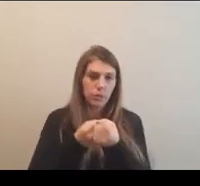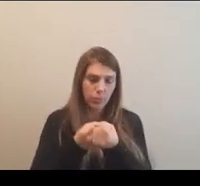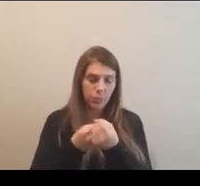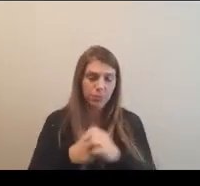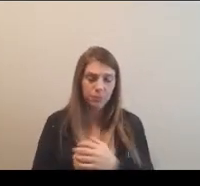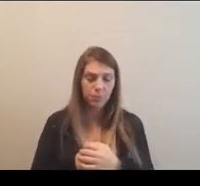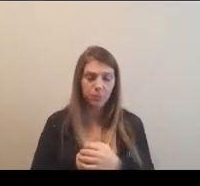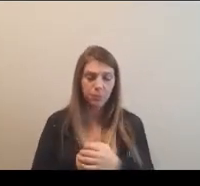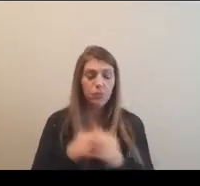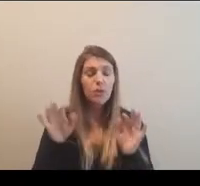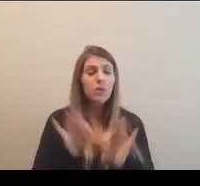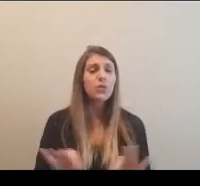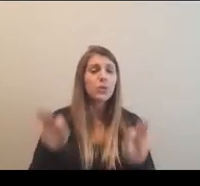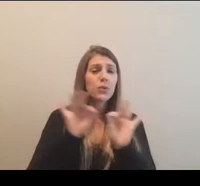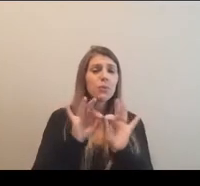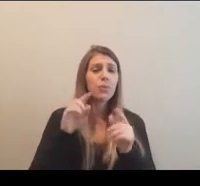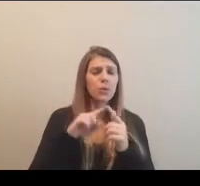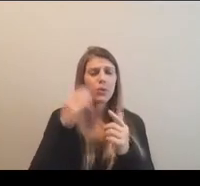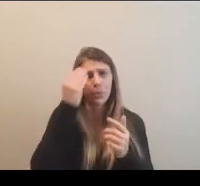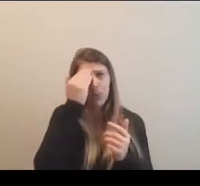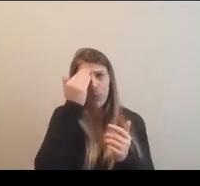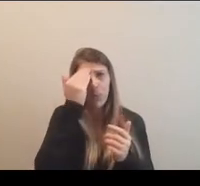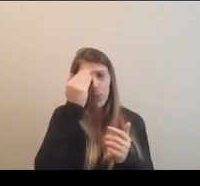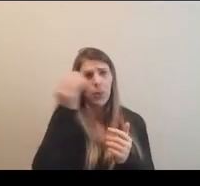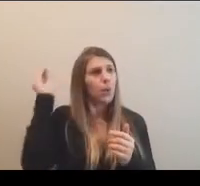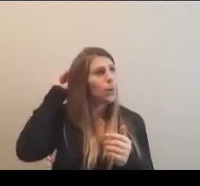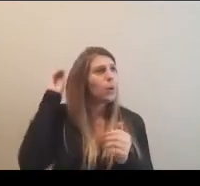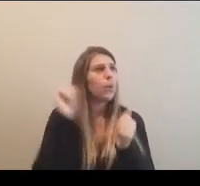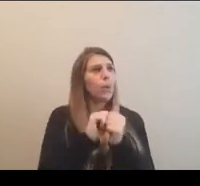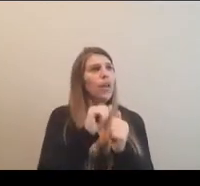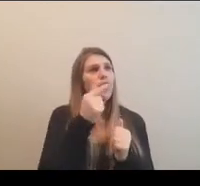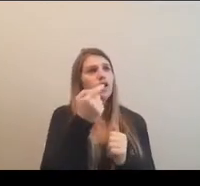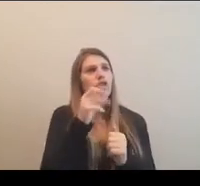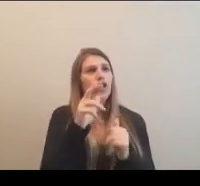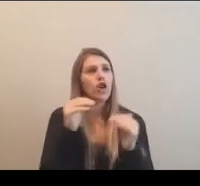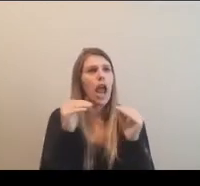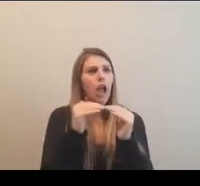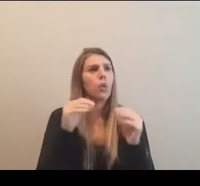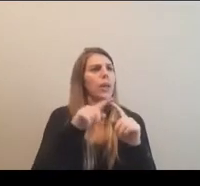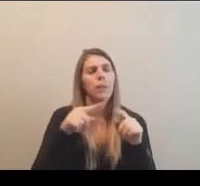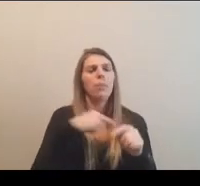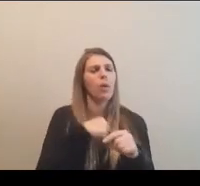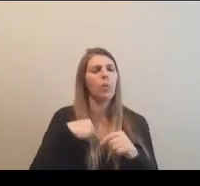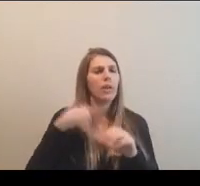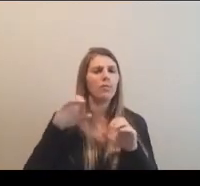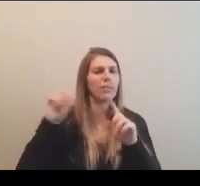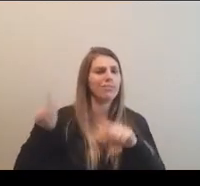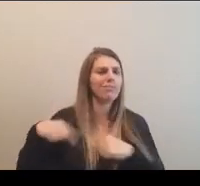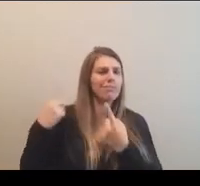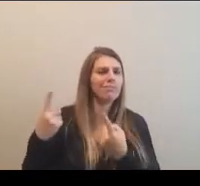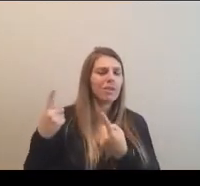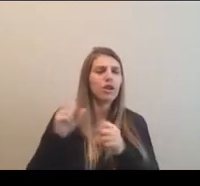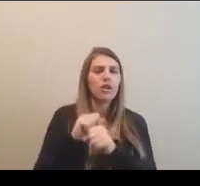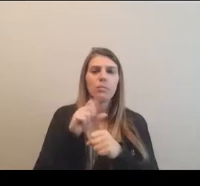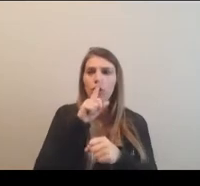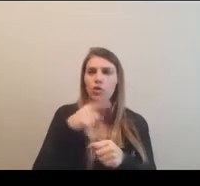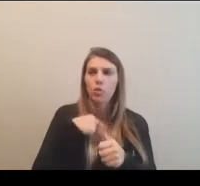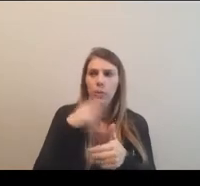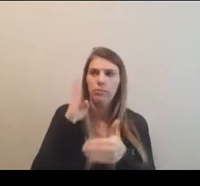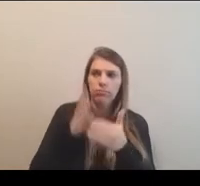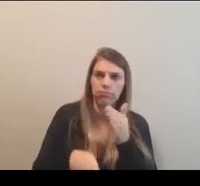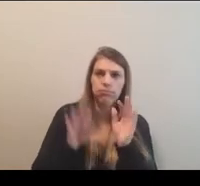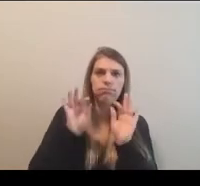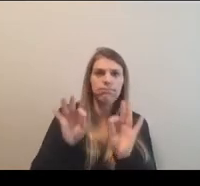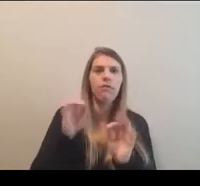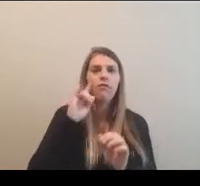so it's important to note in the context of gender equity, but it's work that we had already been, um, working to execute, to put in place for